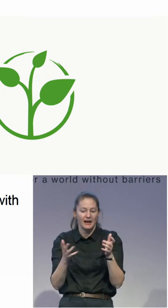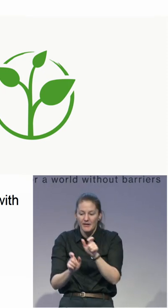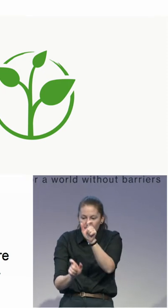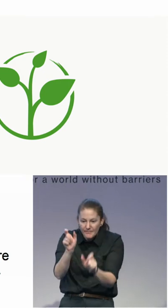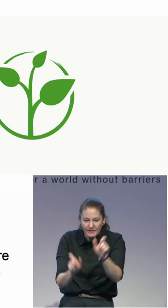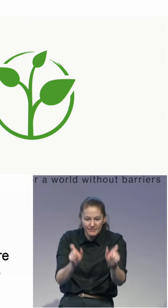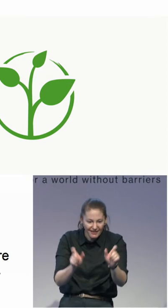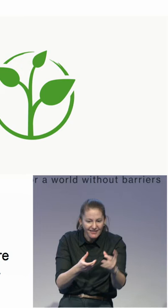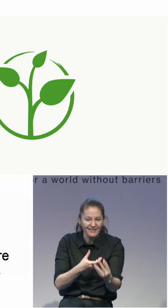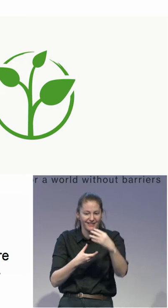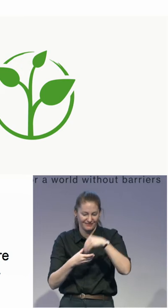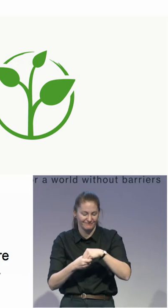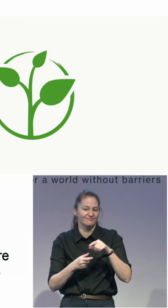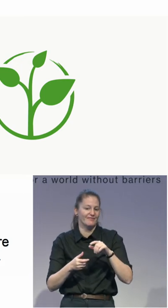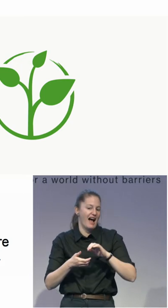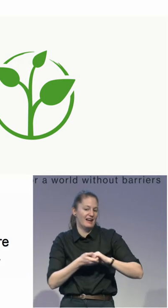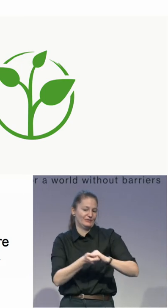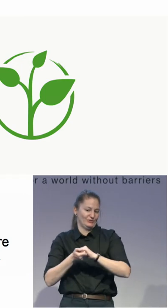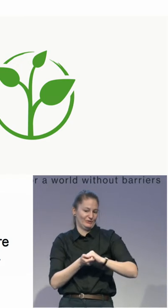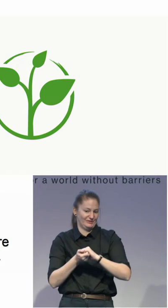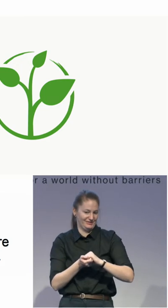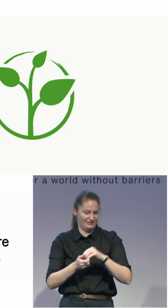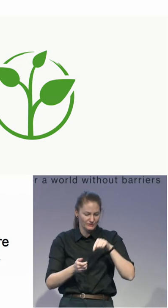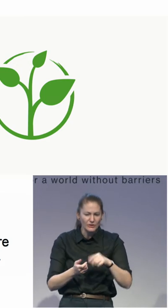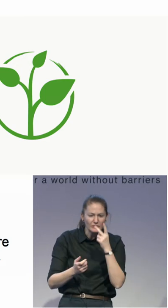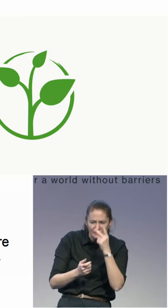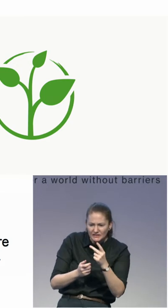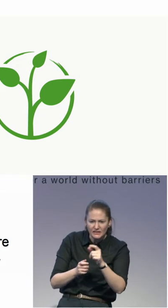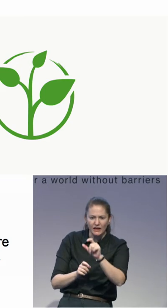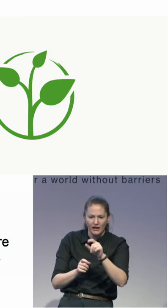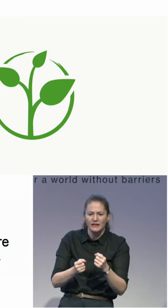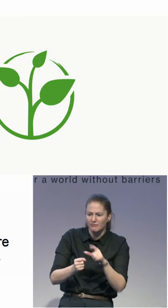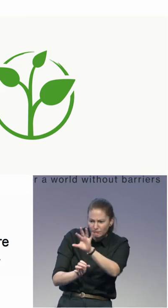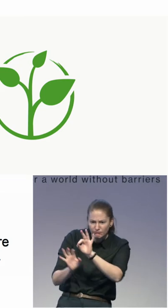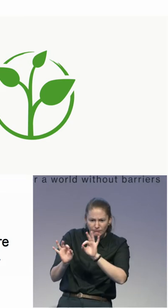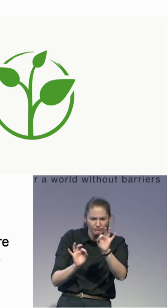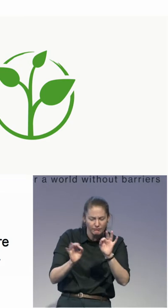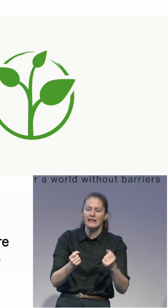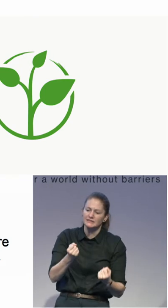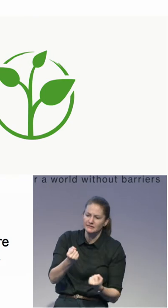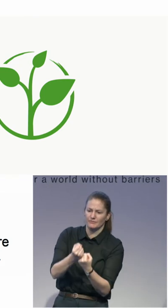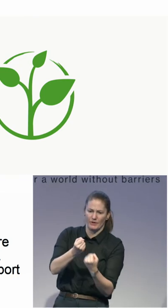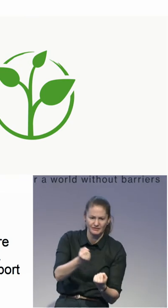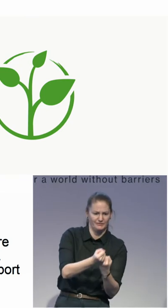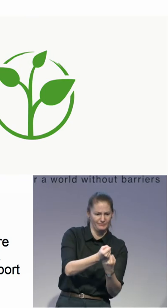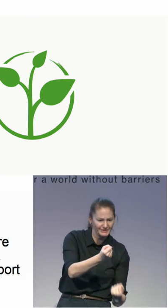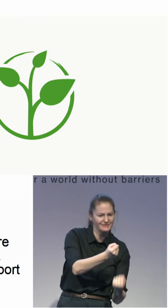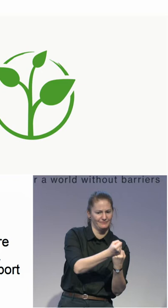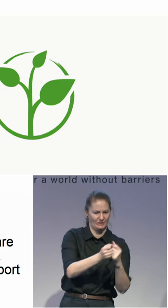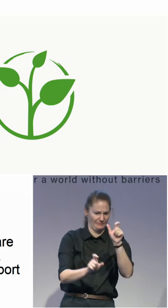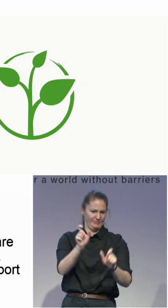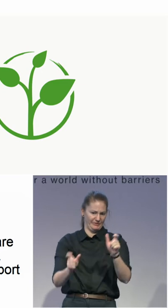chosen by the person who wants to have support, and some of the principles are integrated in the drawing.